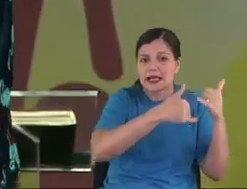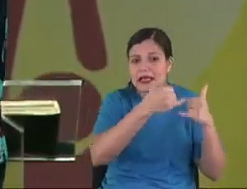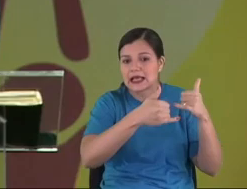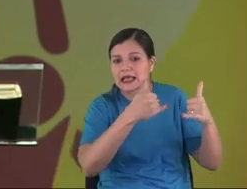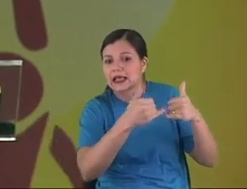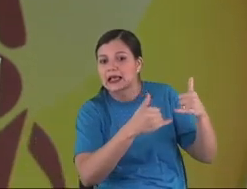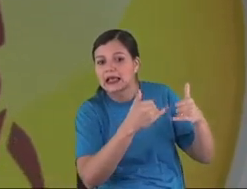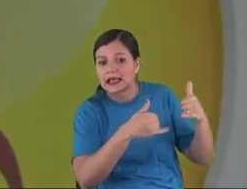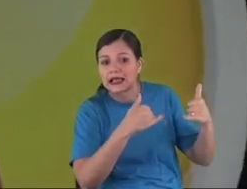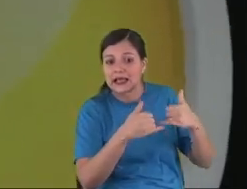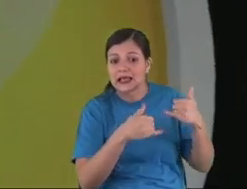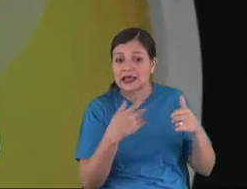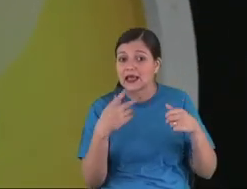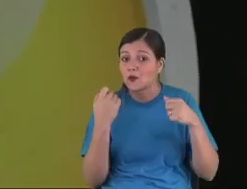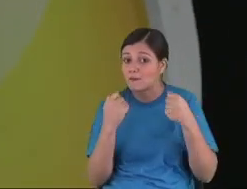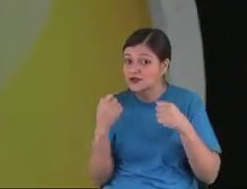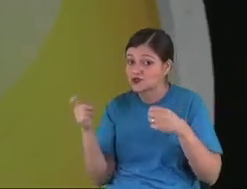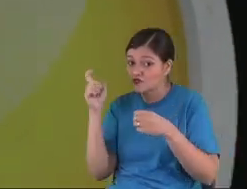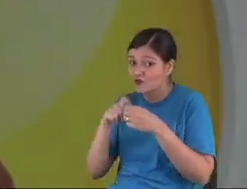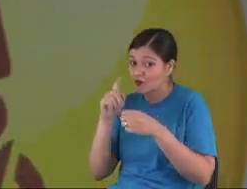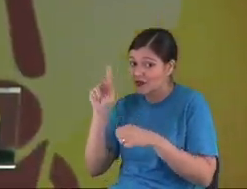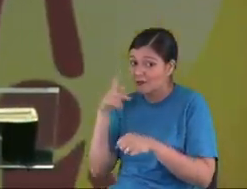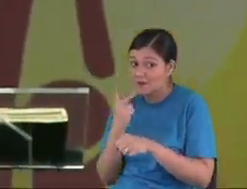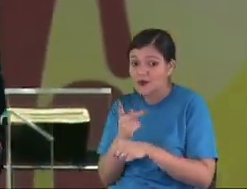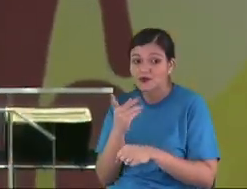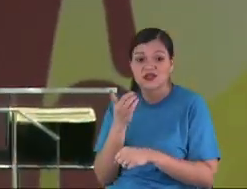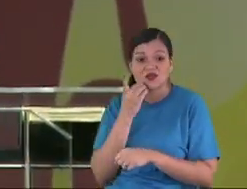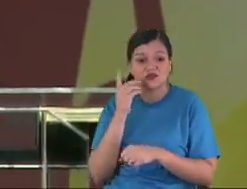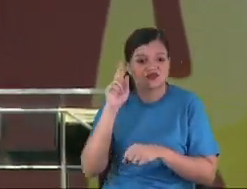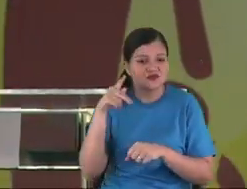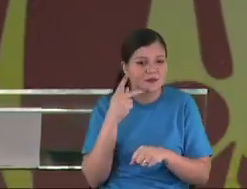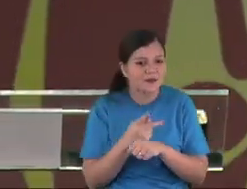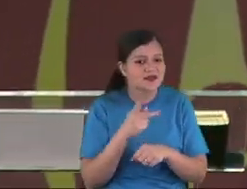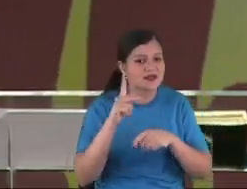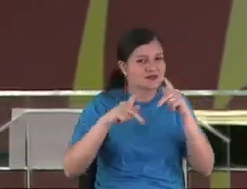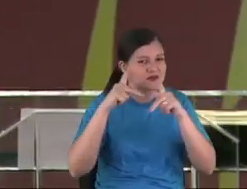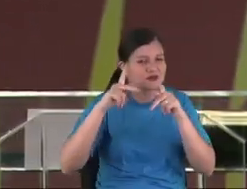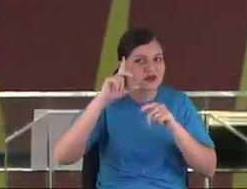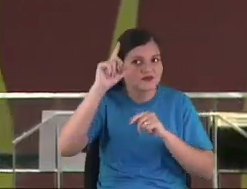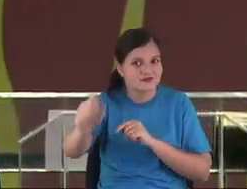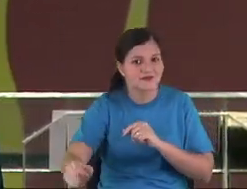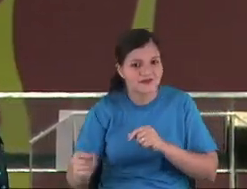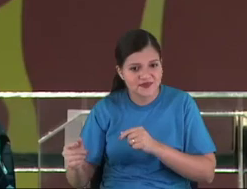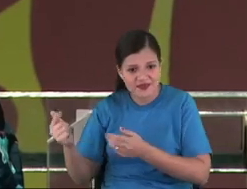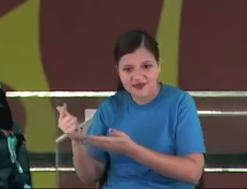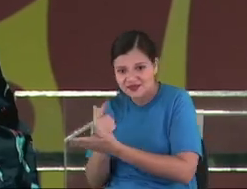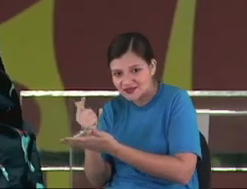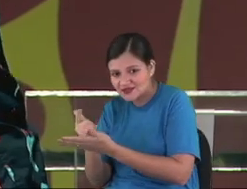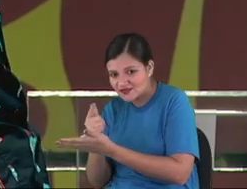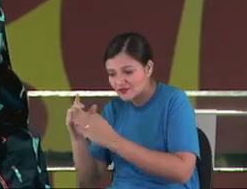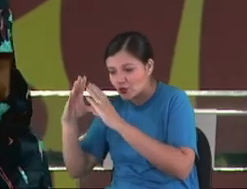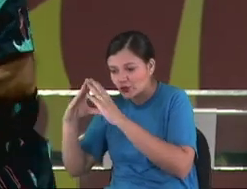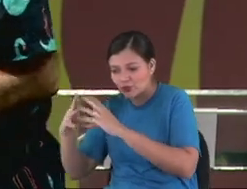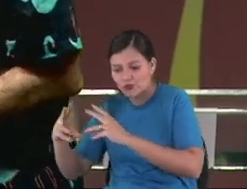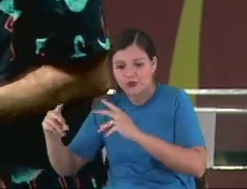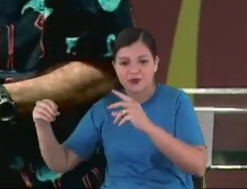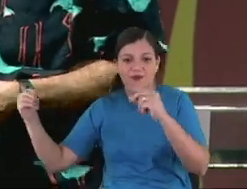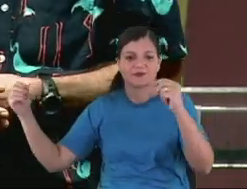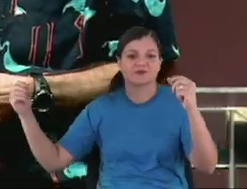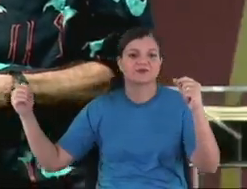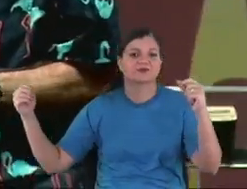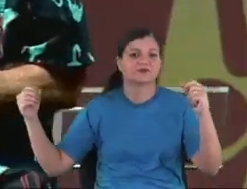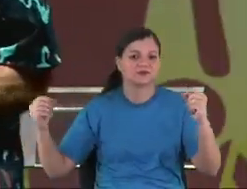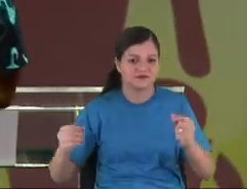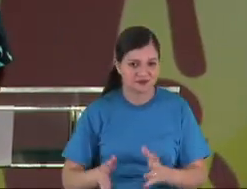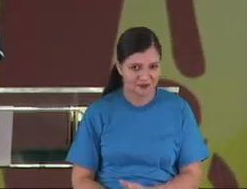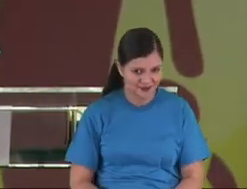magazine. I play out. The next day, the people... The next day, was looking